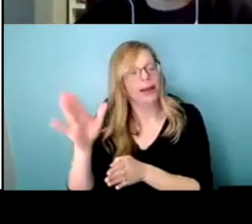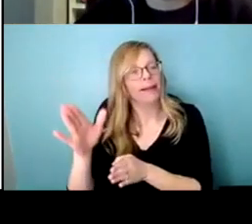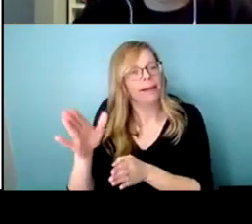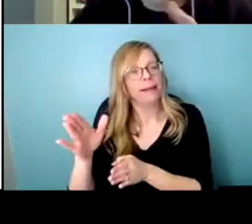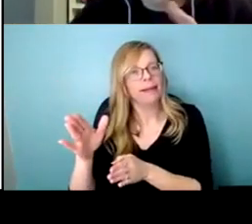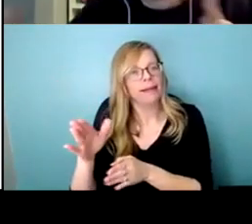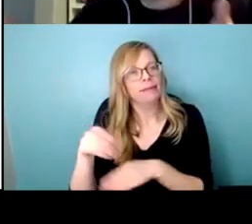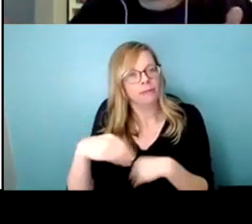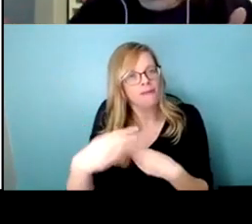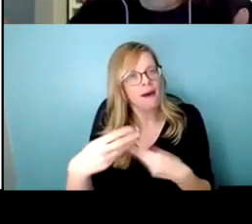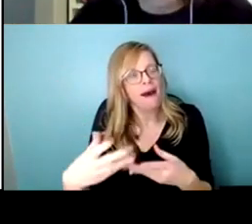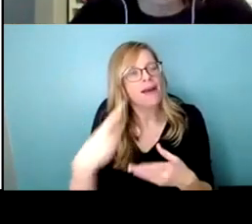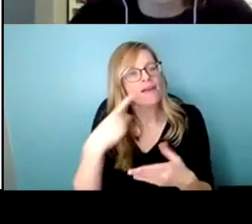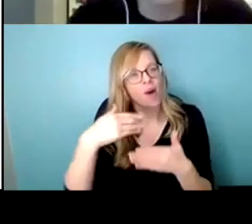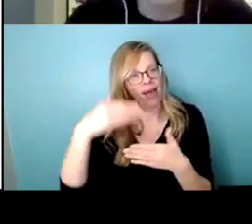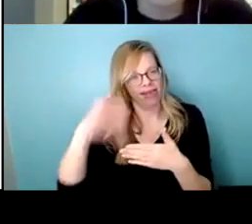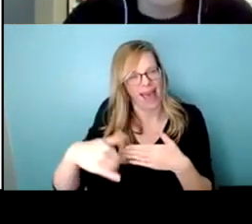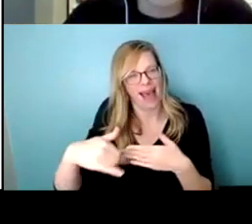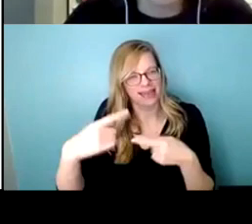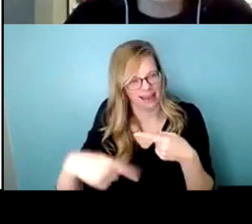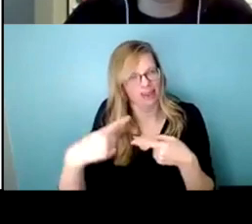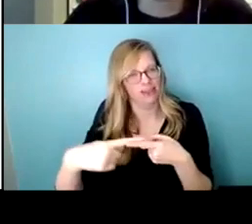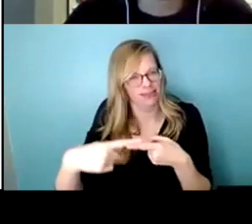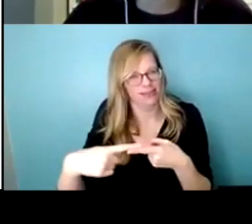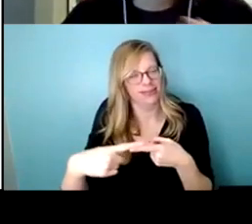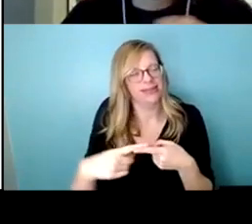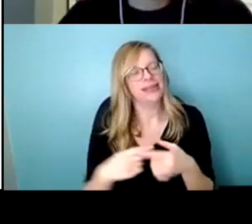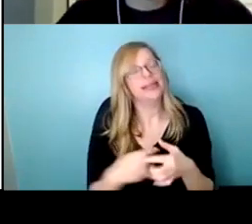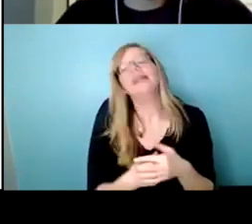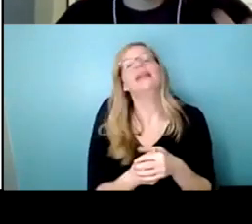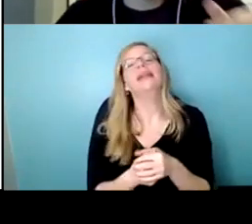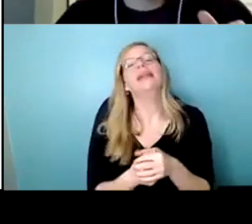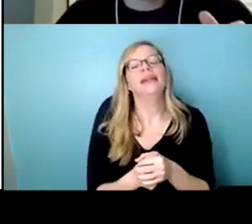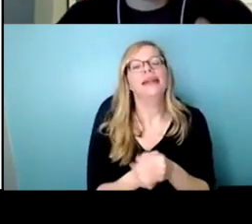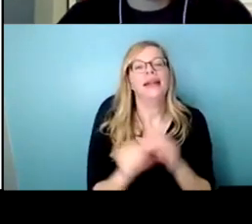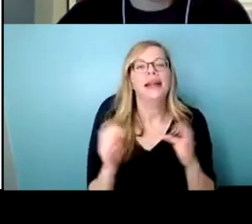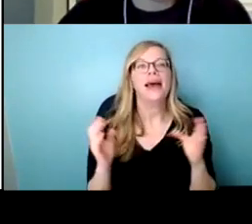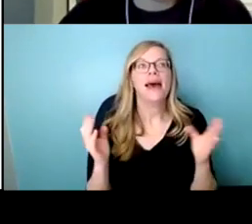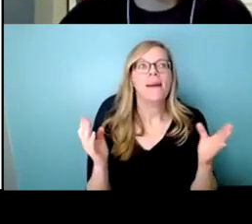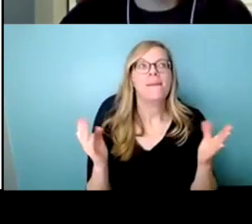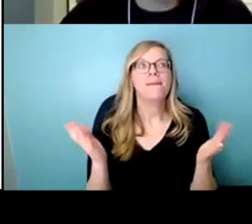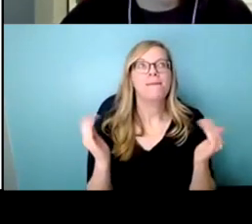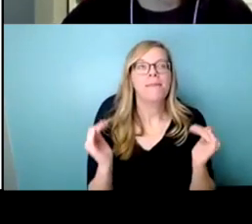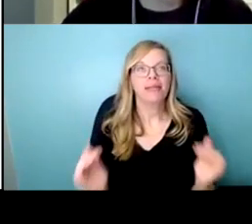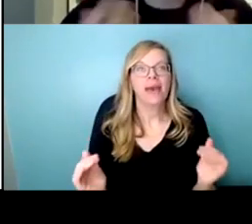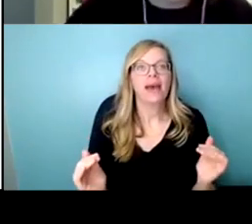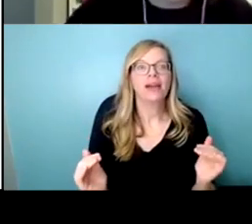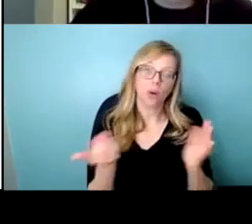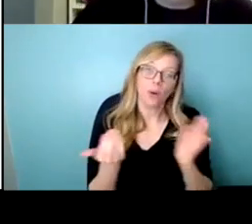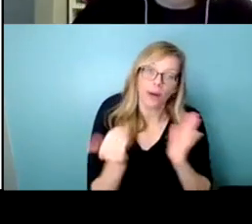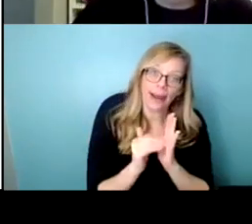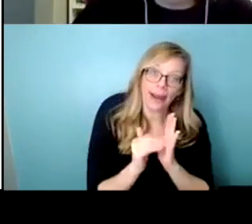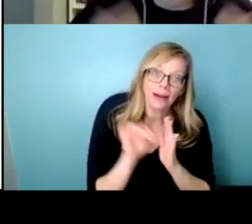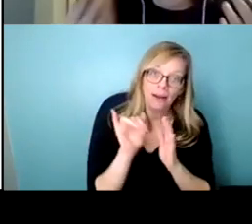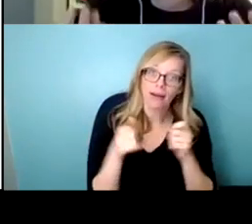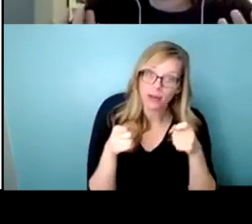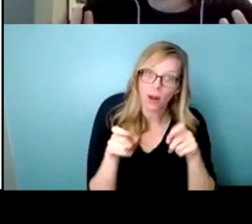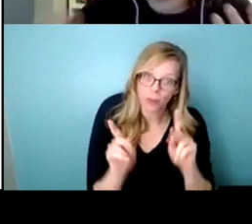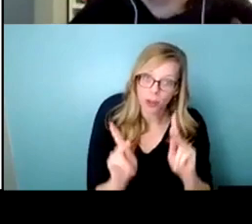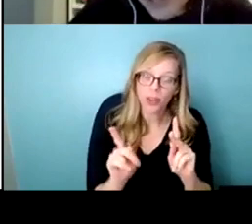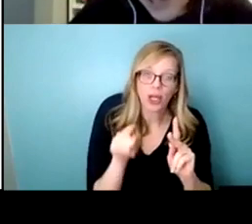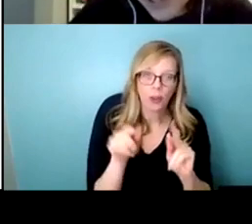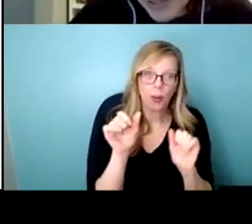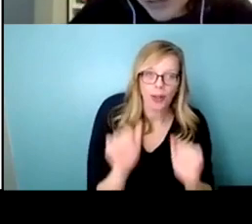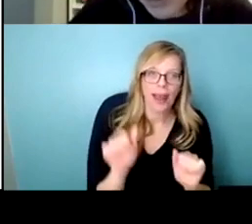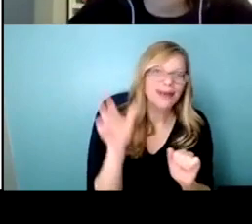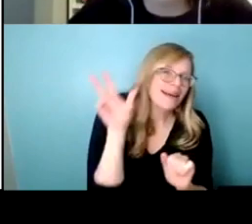elect uh that legislative cycle um and then um and so again that's an opportunity to sort of